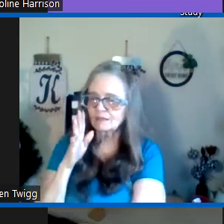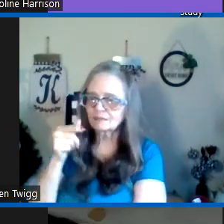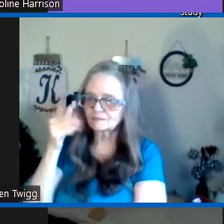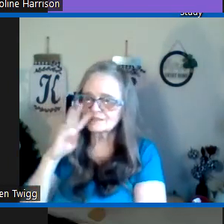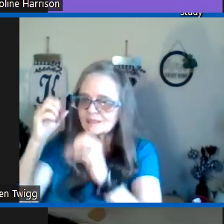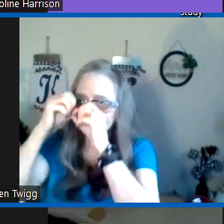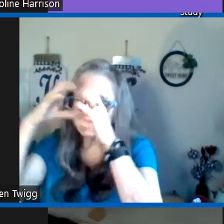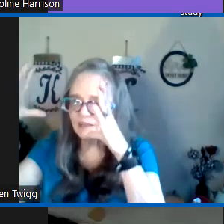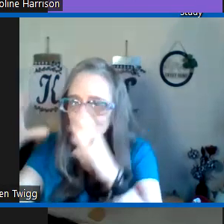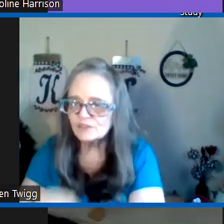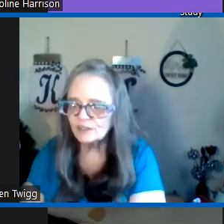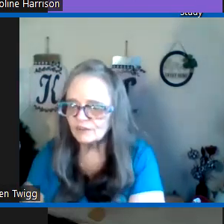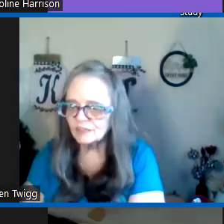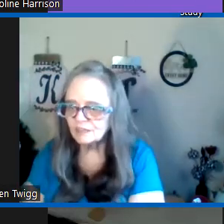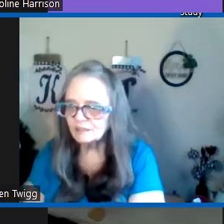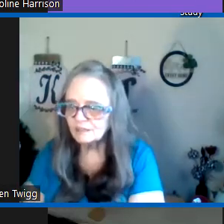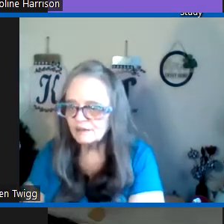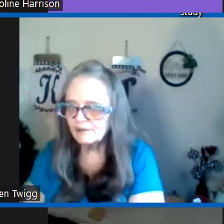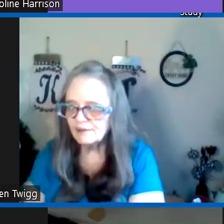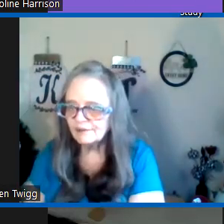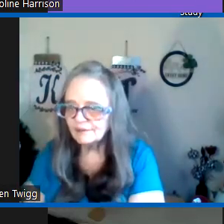God is God a visionary